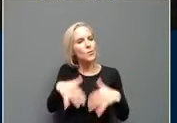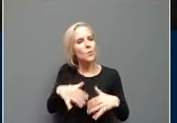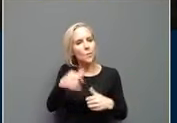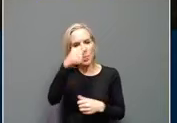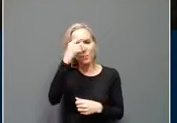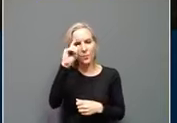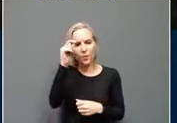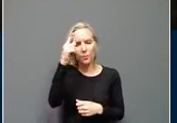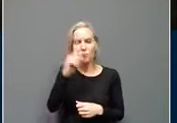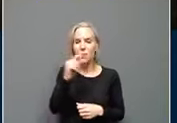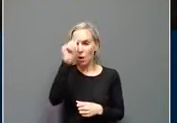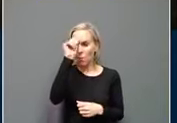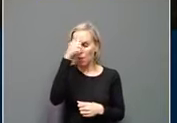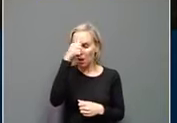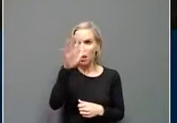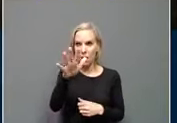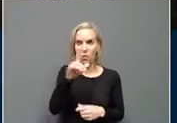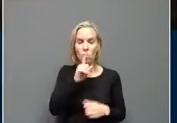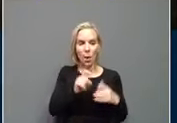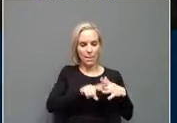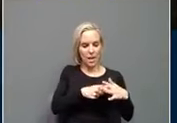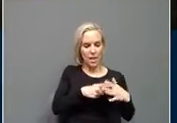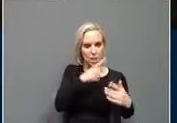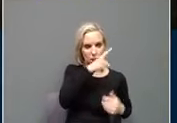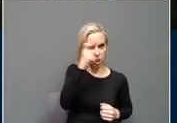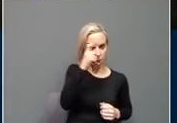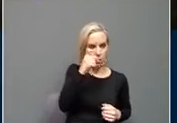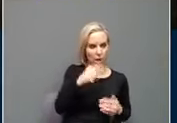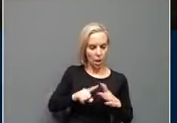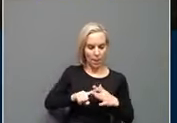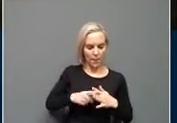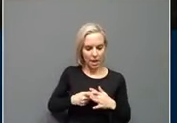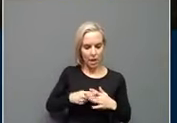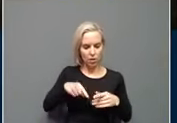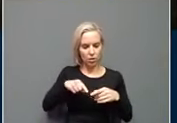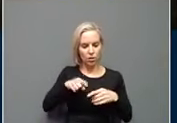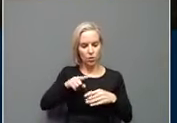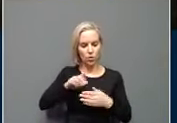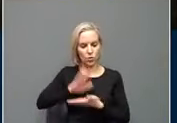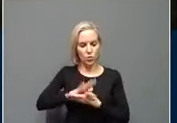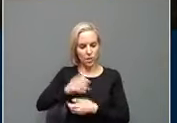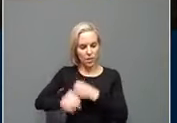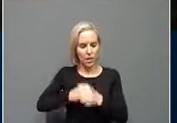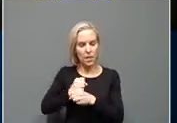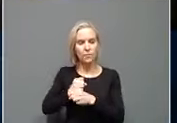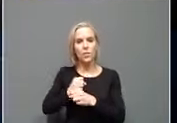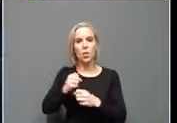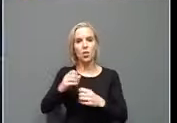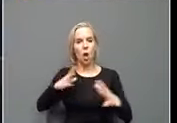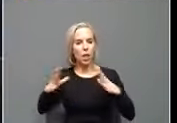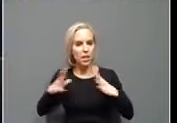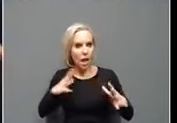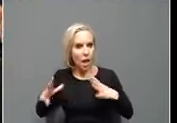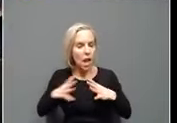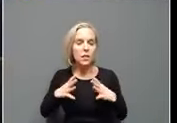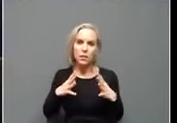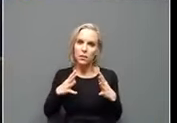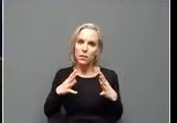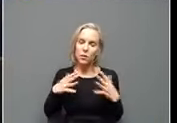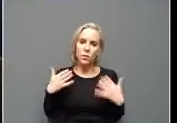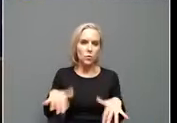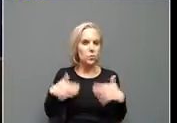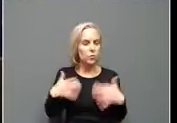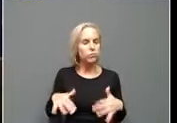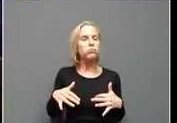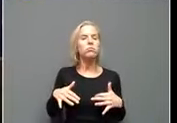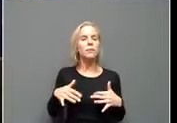Beginning of summer is one. The traditional beginning of the school year is another. The holidays are another where we start